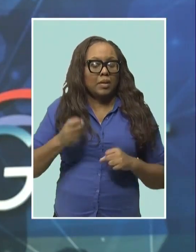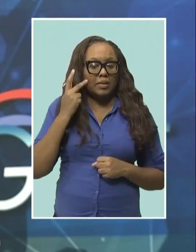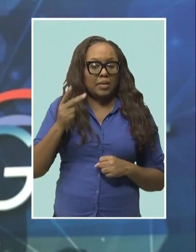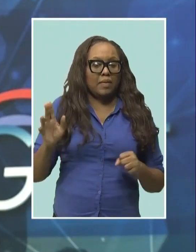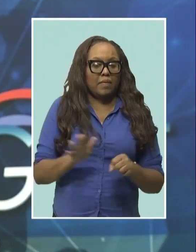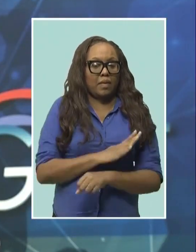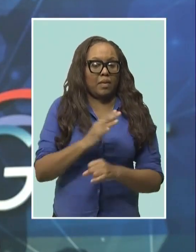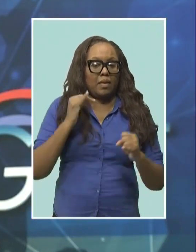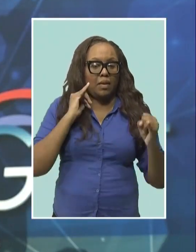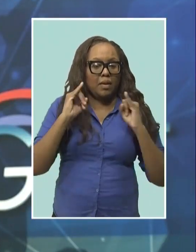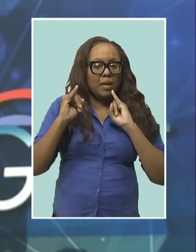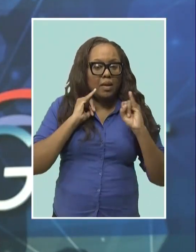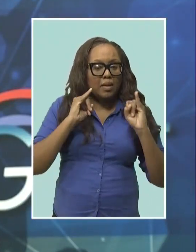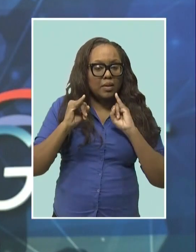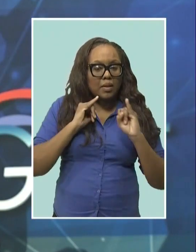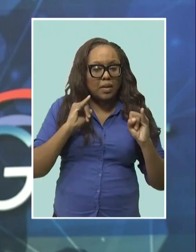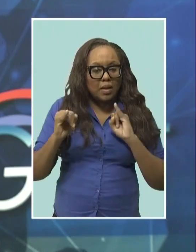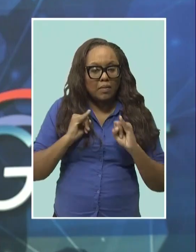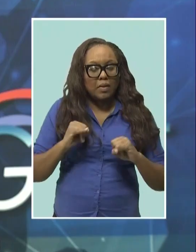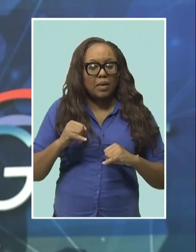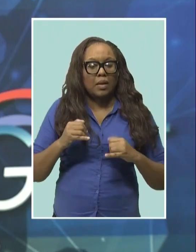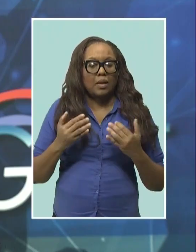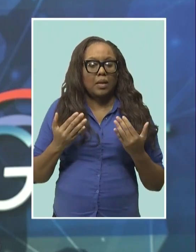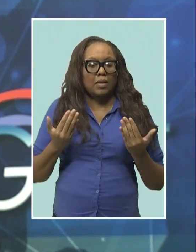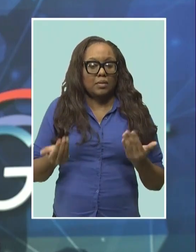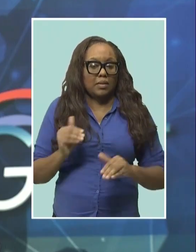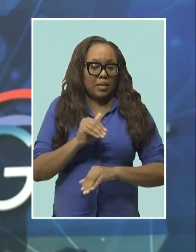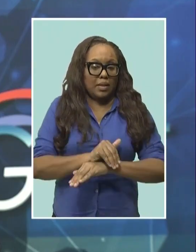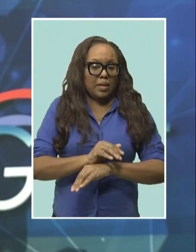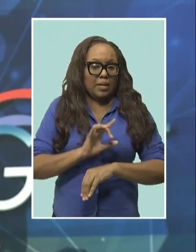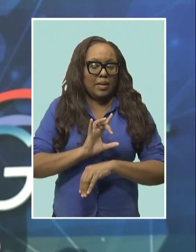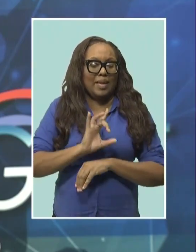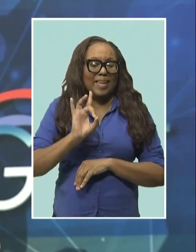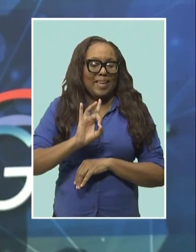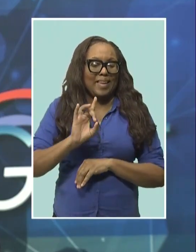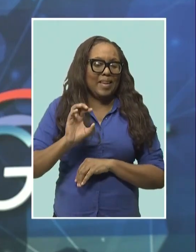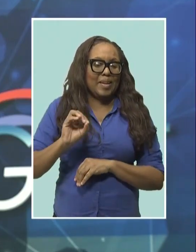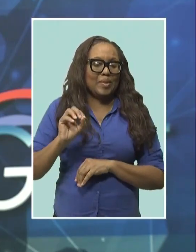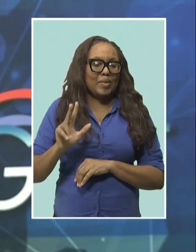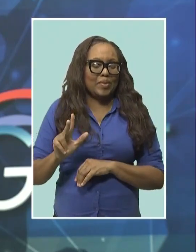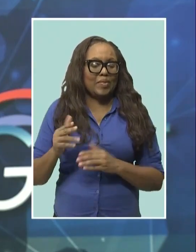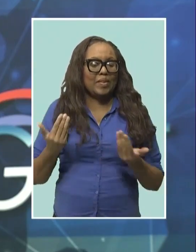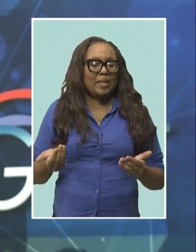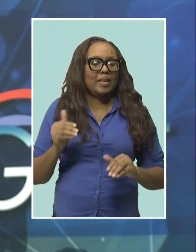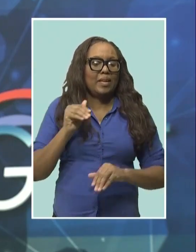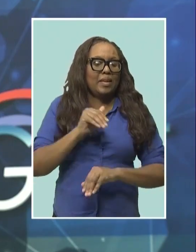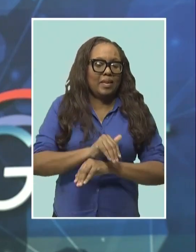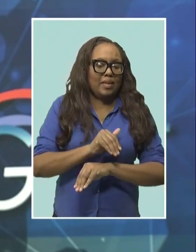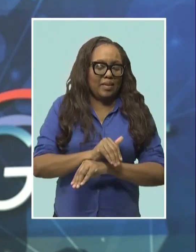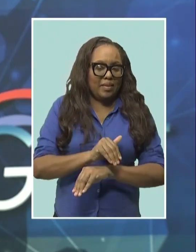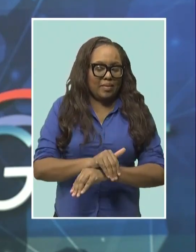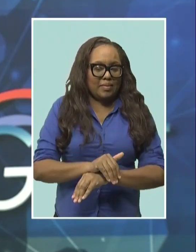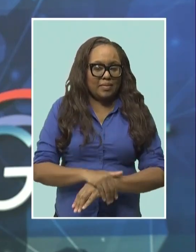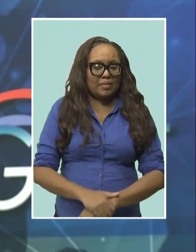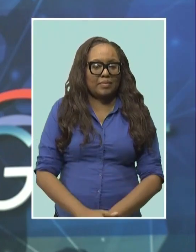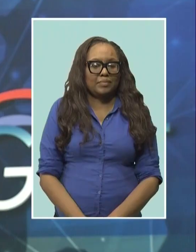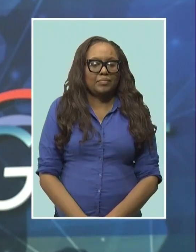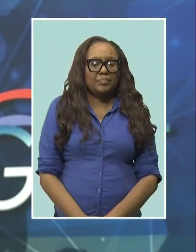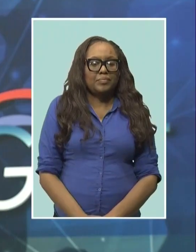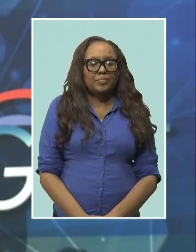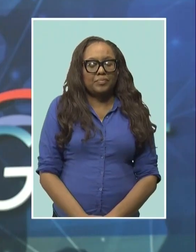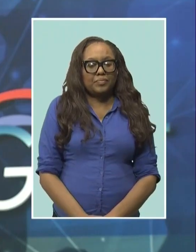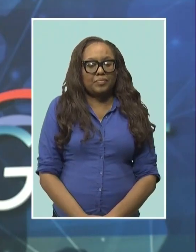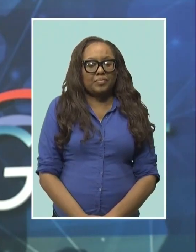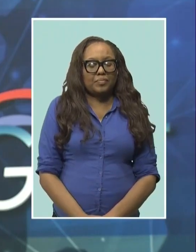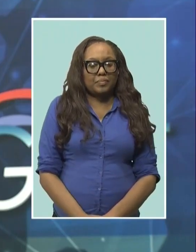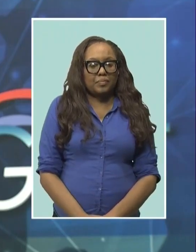interview on the intra-regional travel crisis concerns and possible solutions at 8.03 p.m. on In the Know